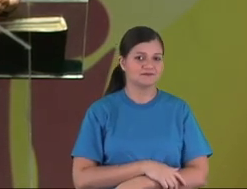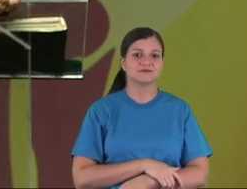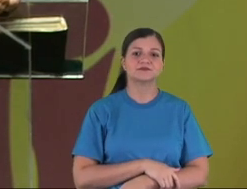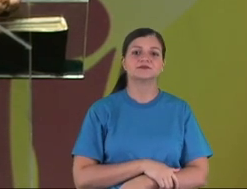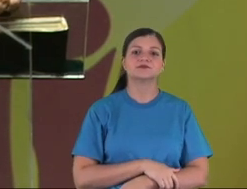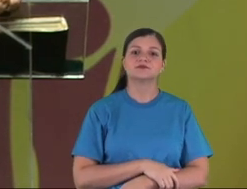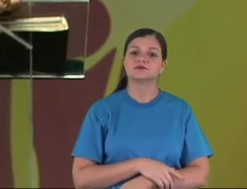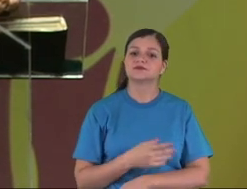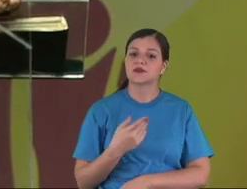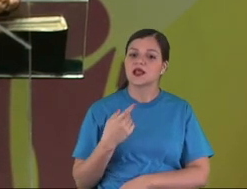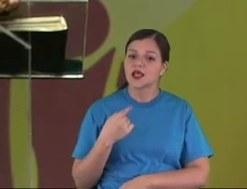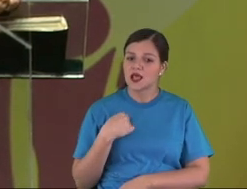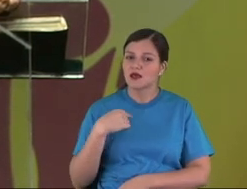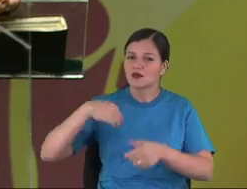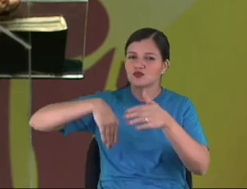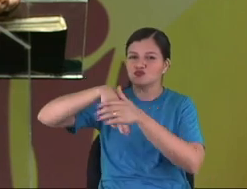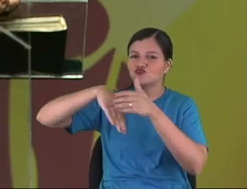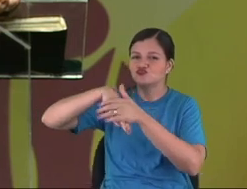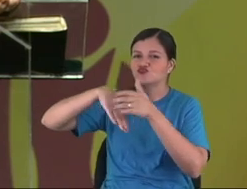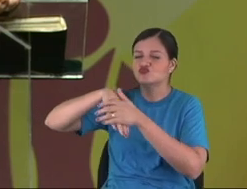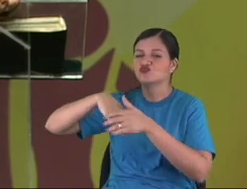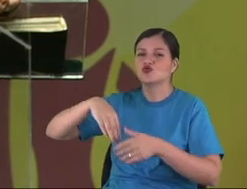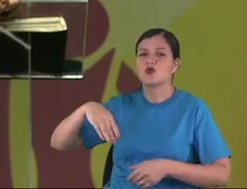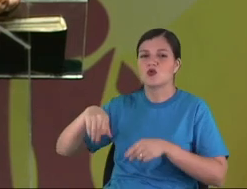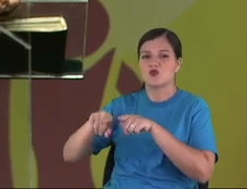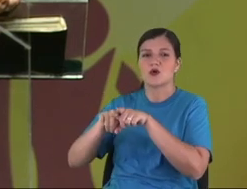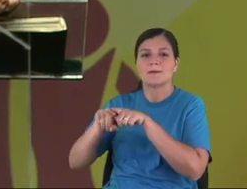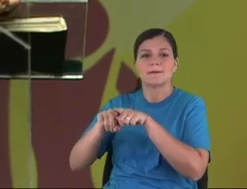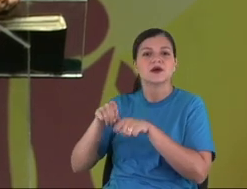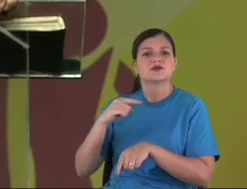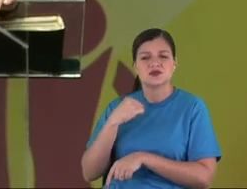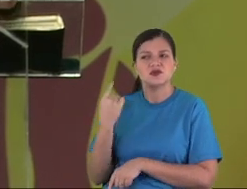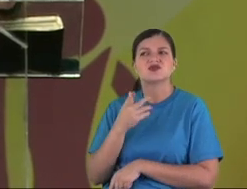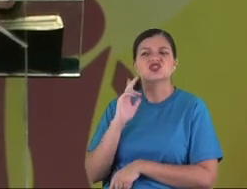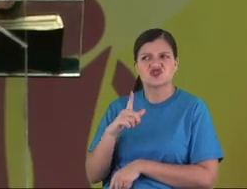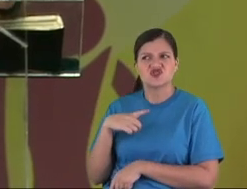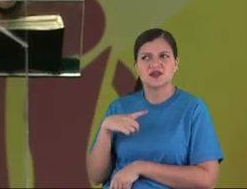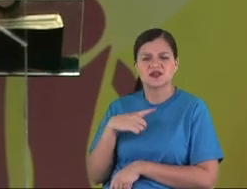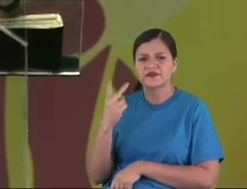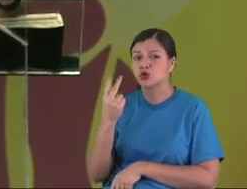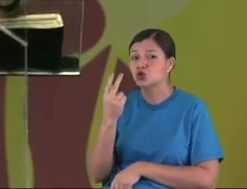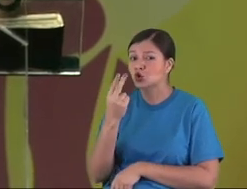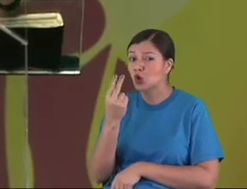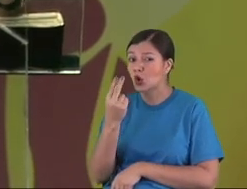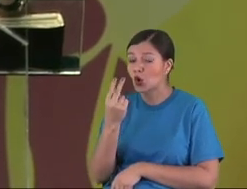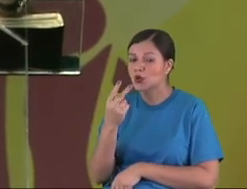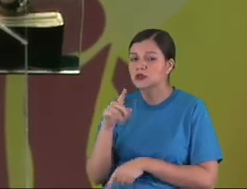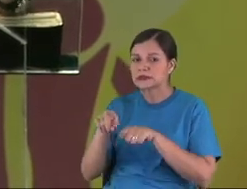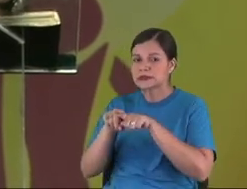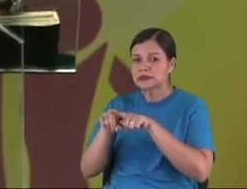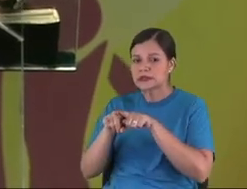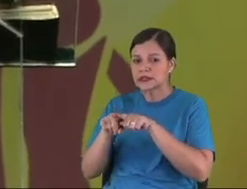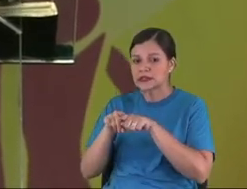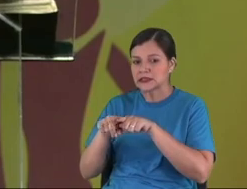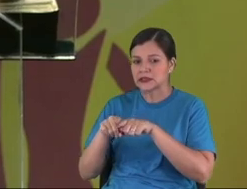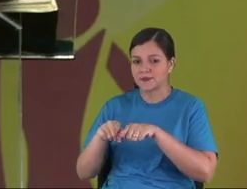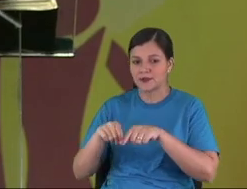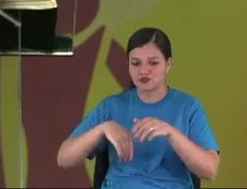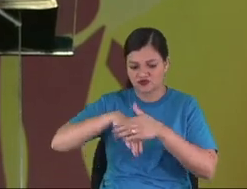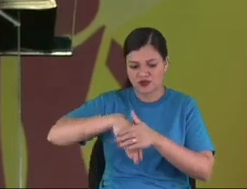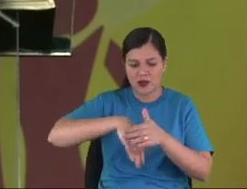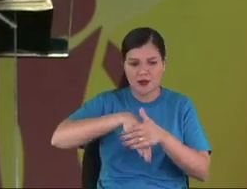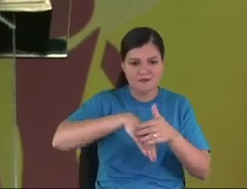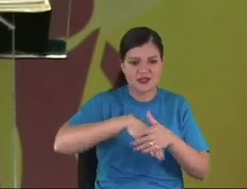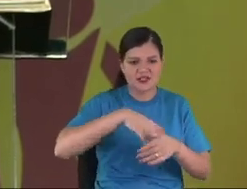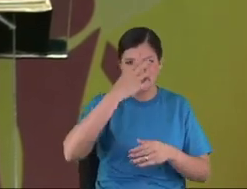For example, I play games with some brothers. I have two brothers, for example, that... He is